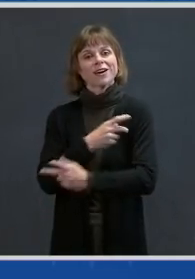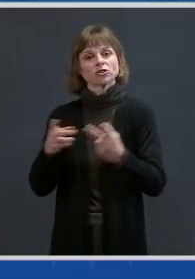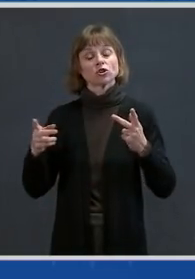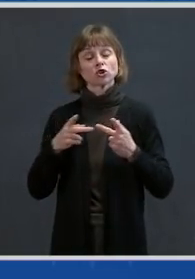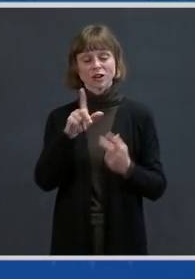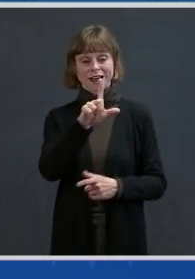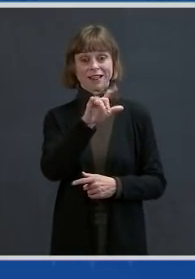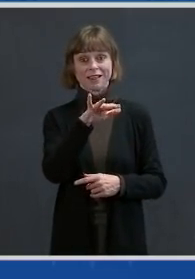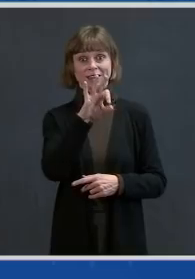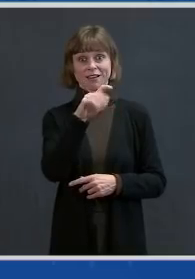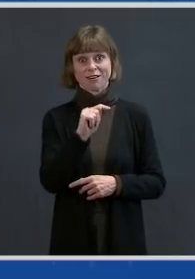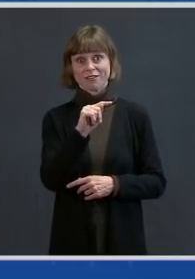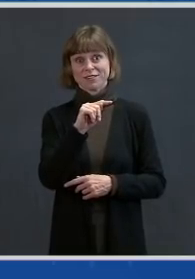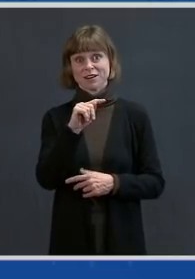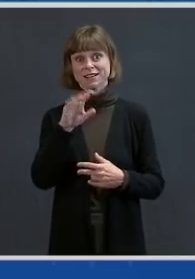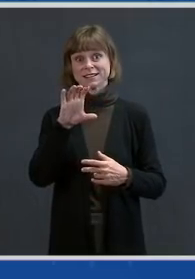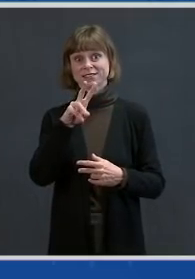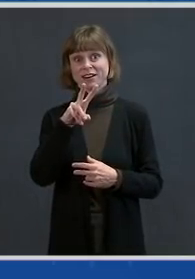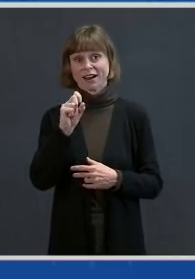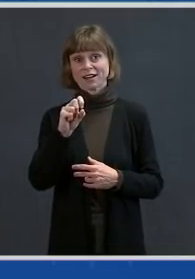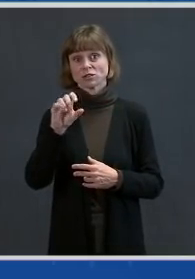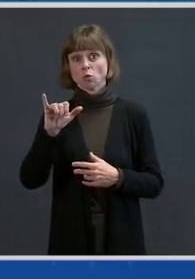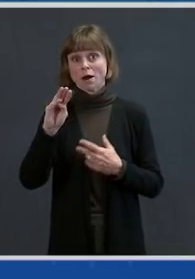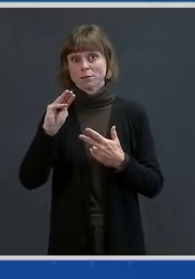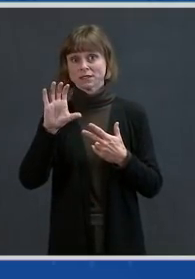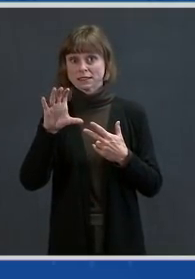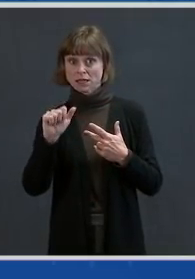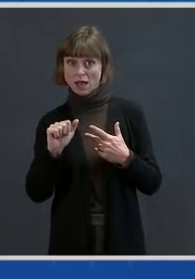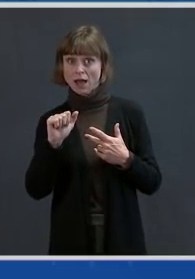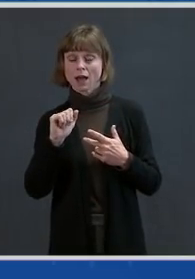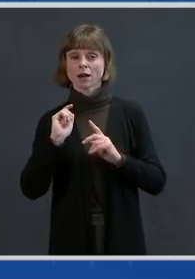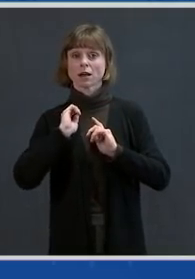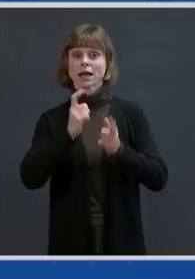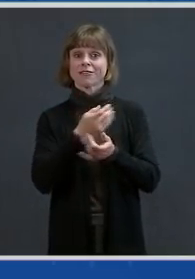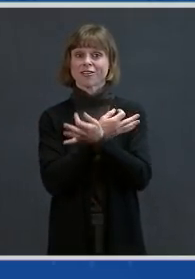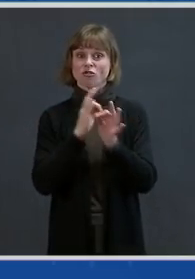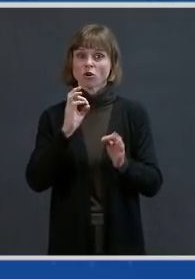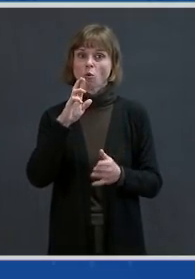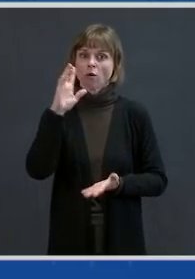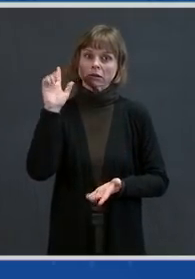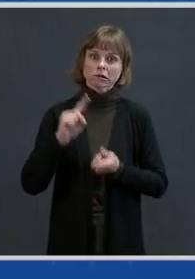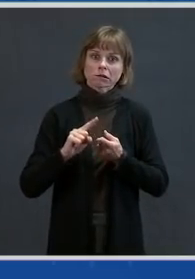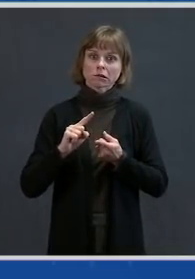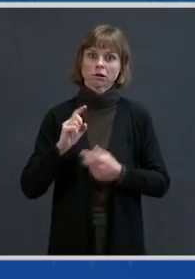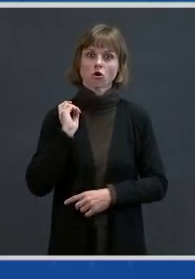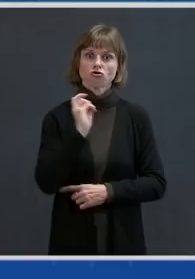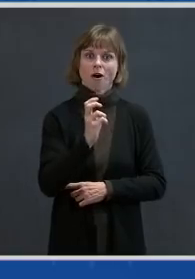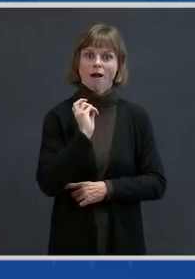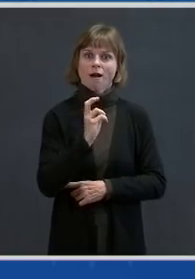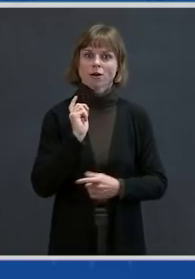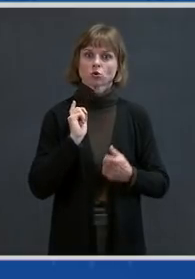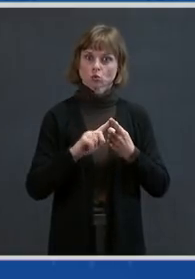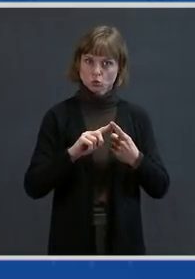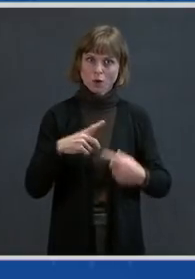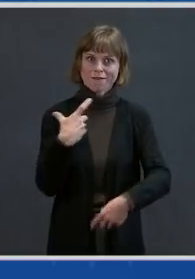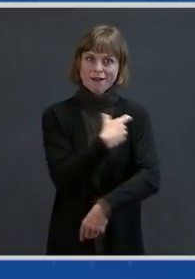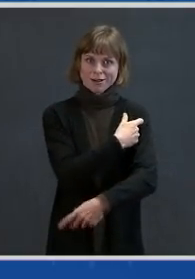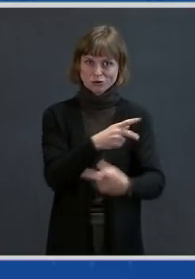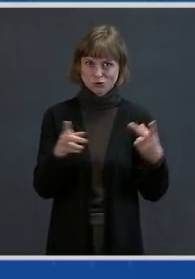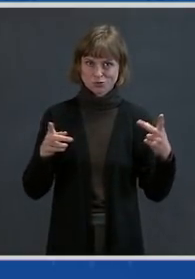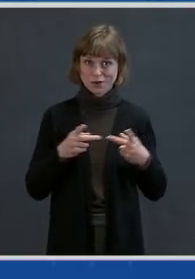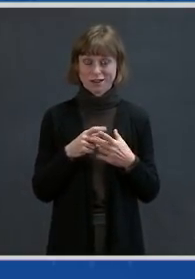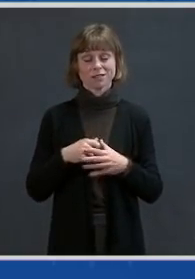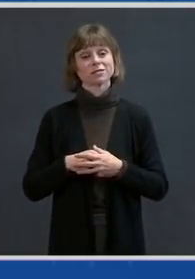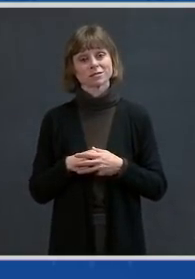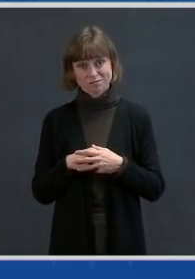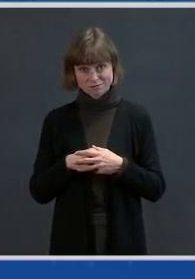to provide 60 million free or discounted rides to vaccination sites. In both of these efforts, we are encouraging organizations